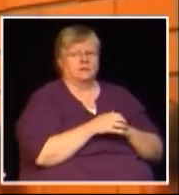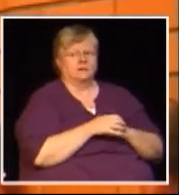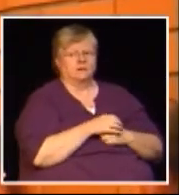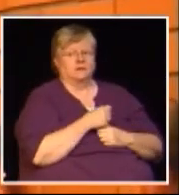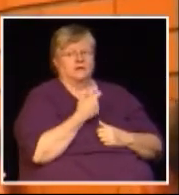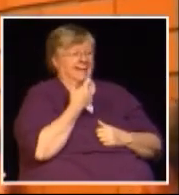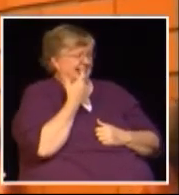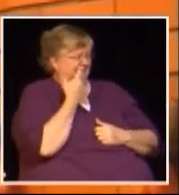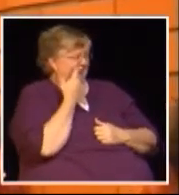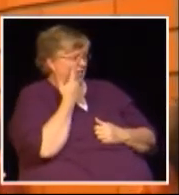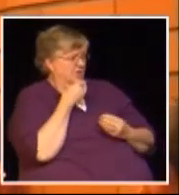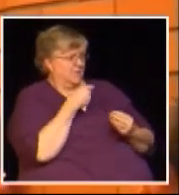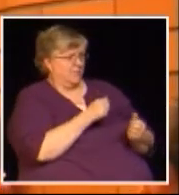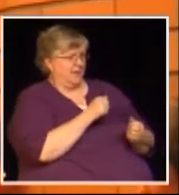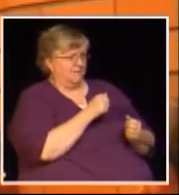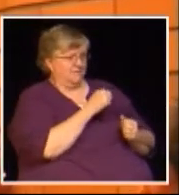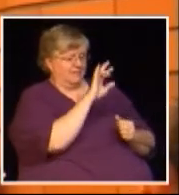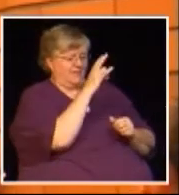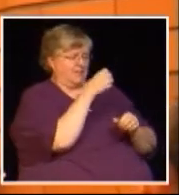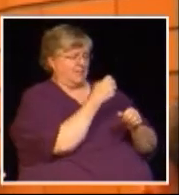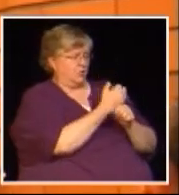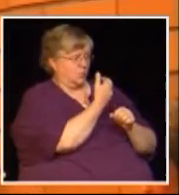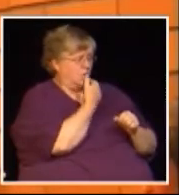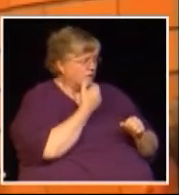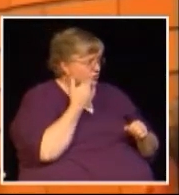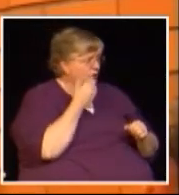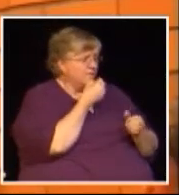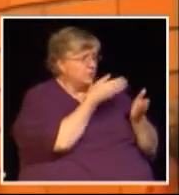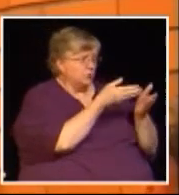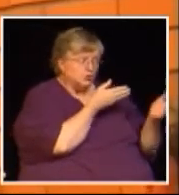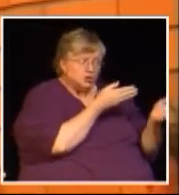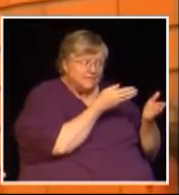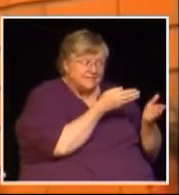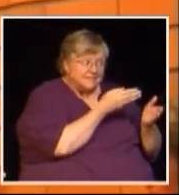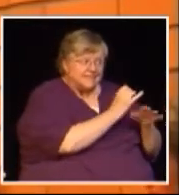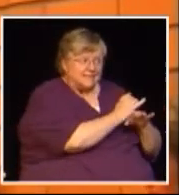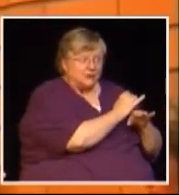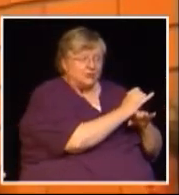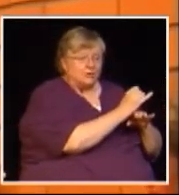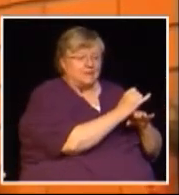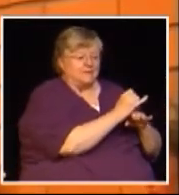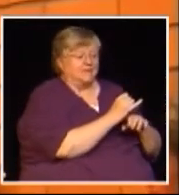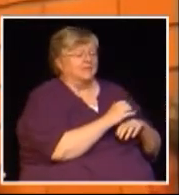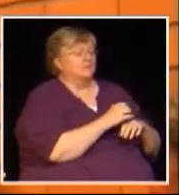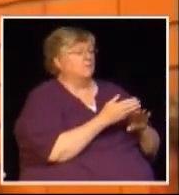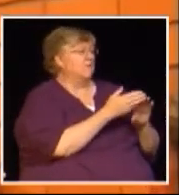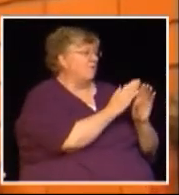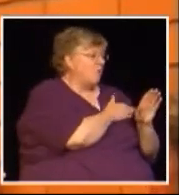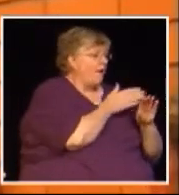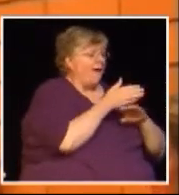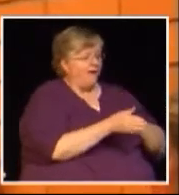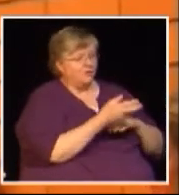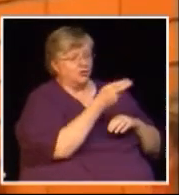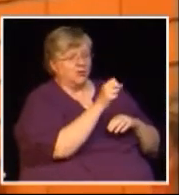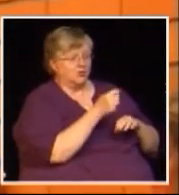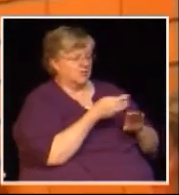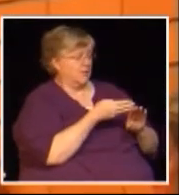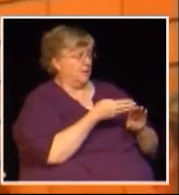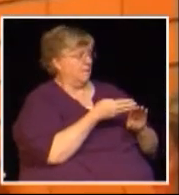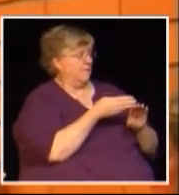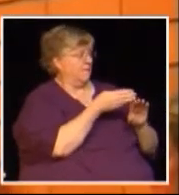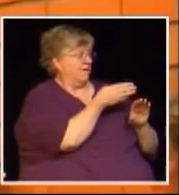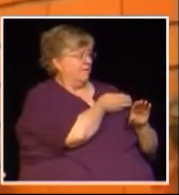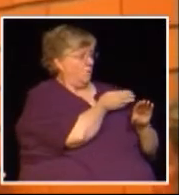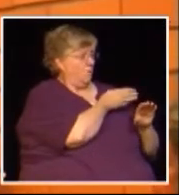film industry I've currently spent seven years in the restaurant and food and service industry and since the HST has come